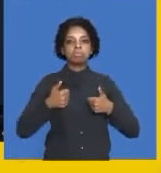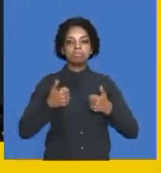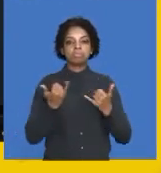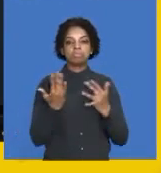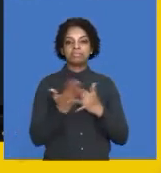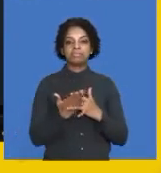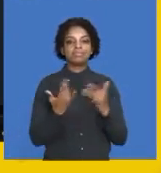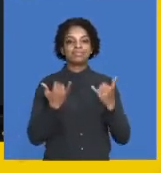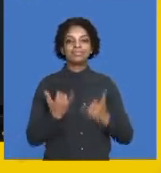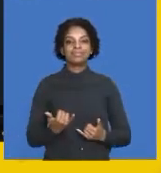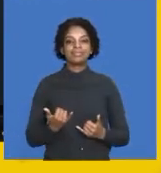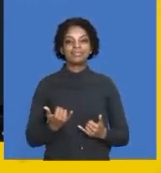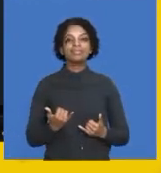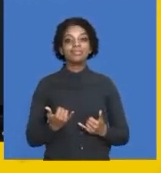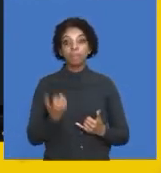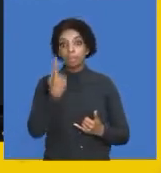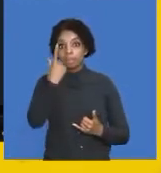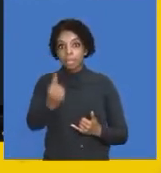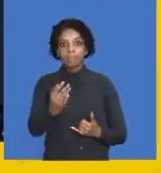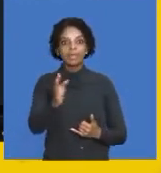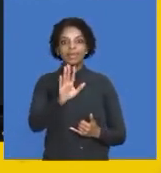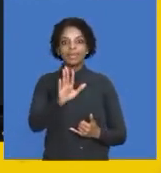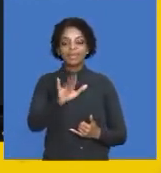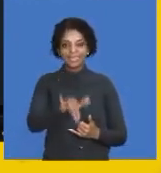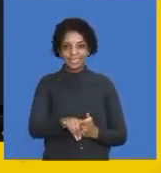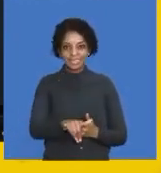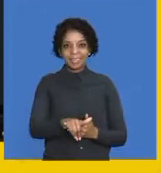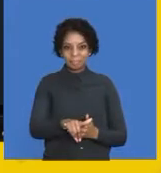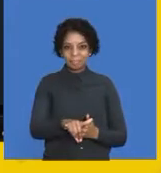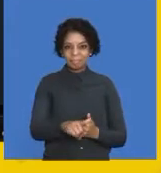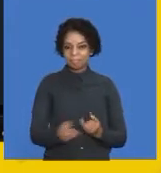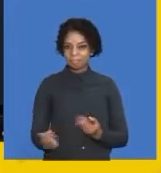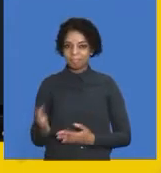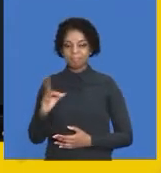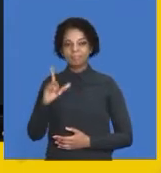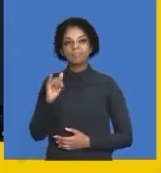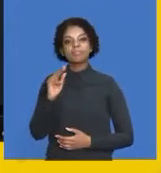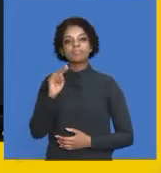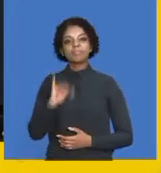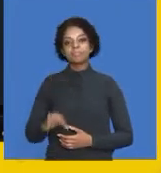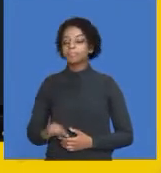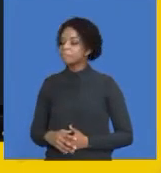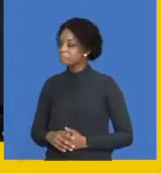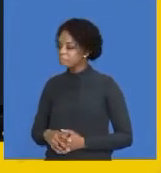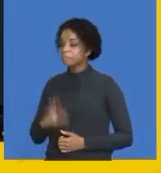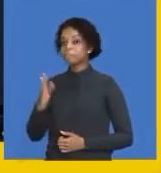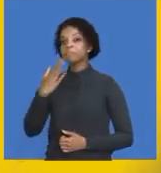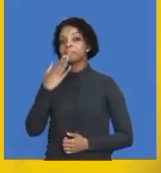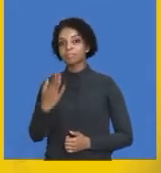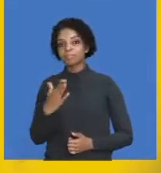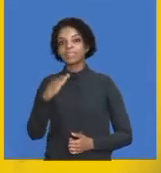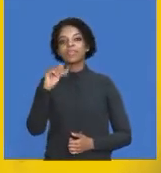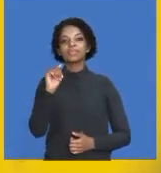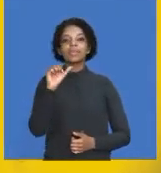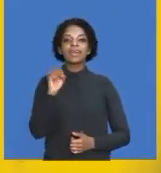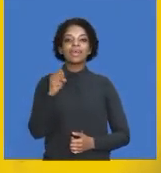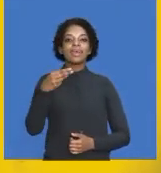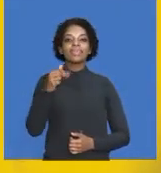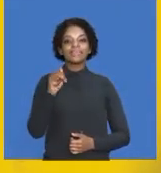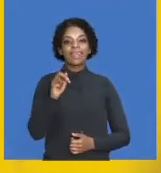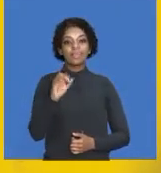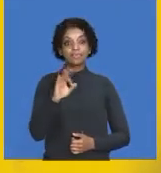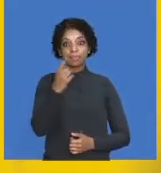on a good note. We take a break. Don't stray or go away. See you soon. Back to you, Luni. Thank you, Ashraf.